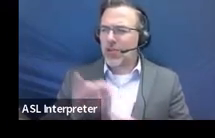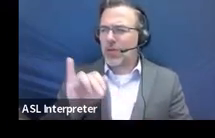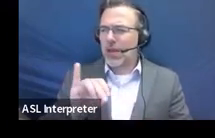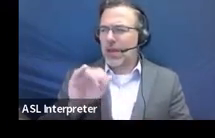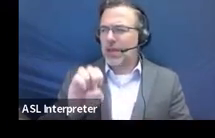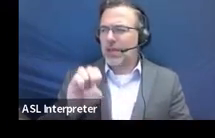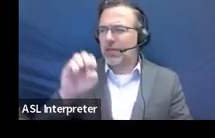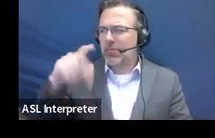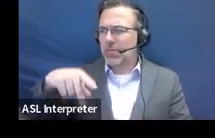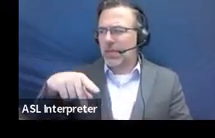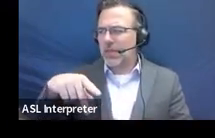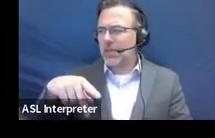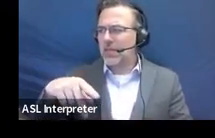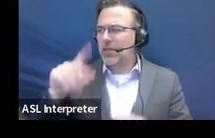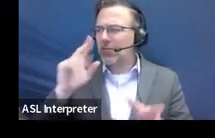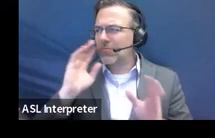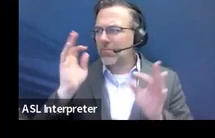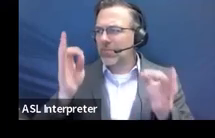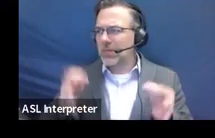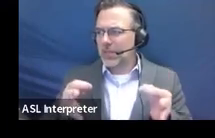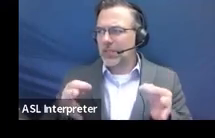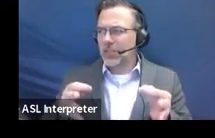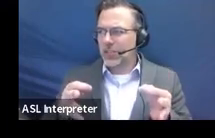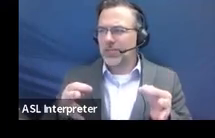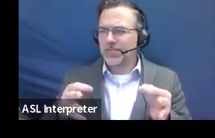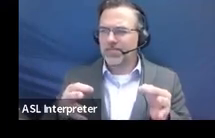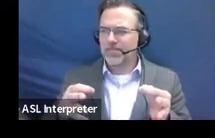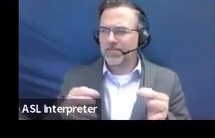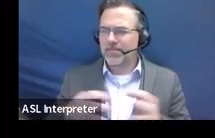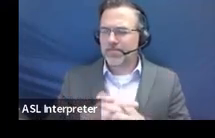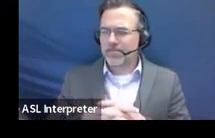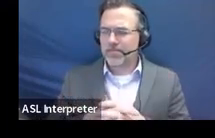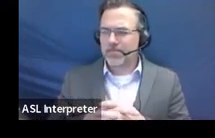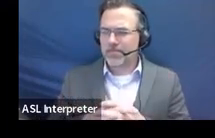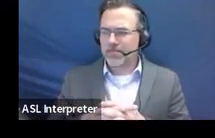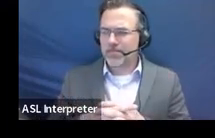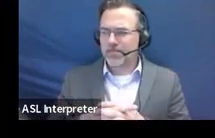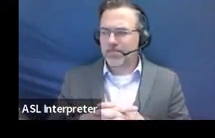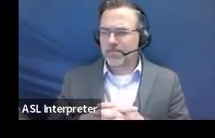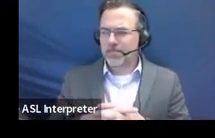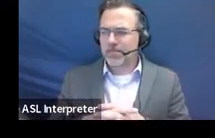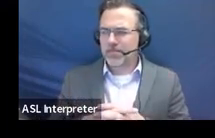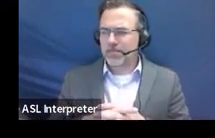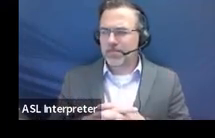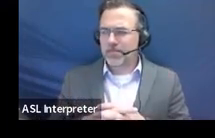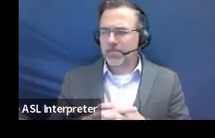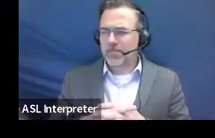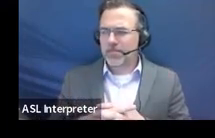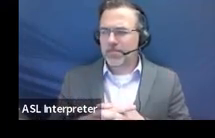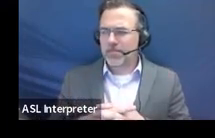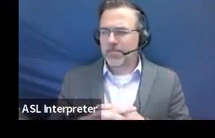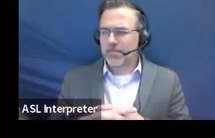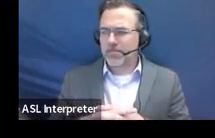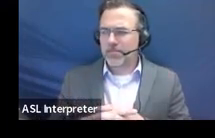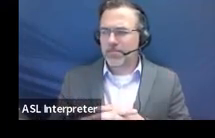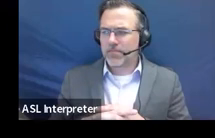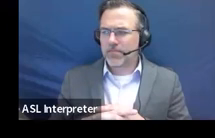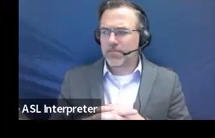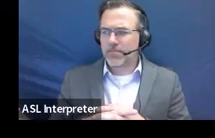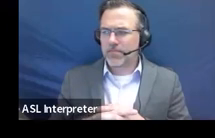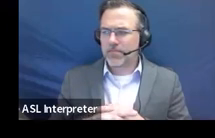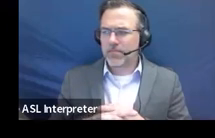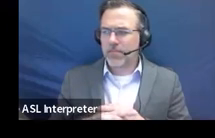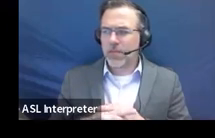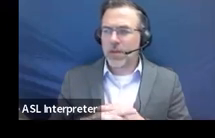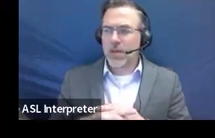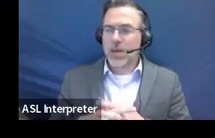when you were asking for re-evaluation. I would think if they were under OHI due to